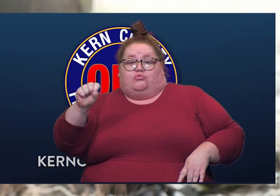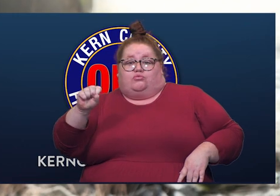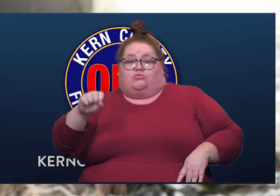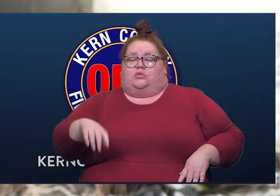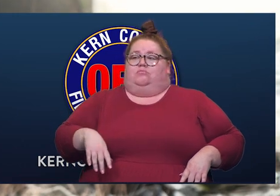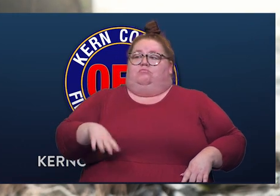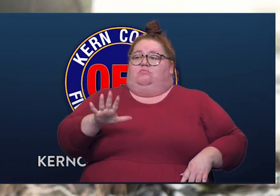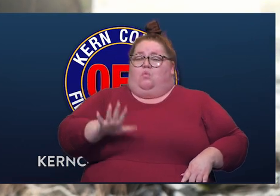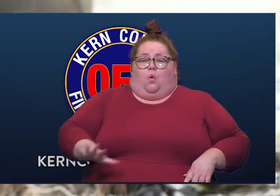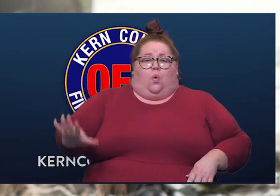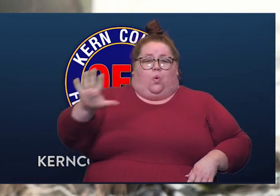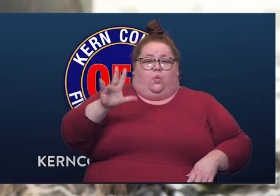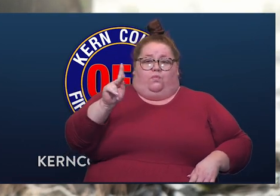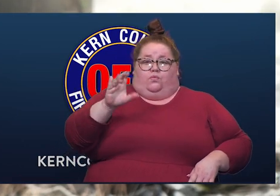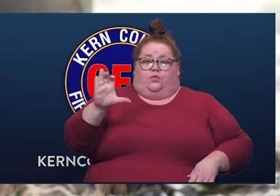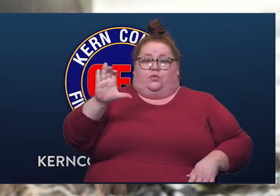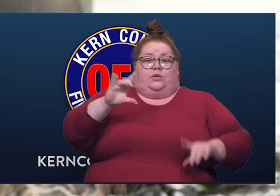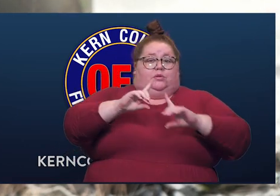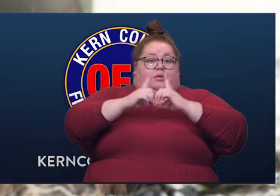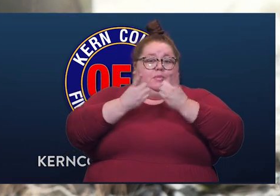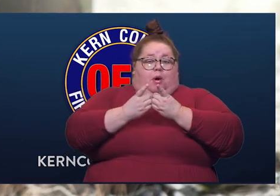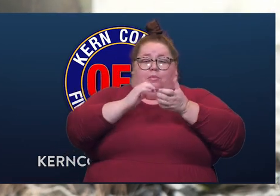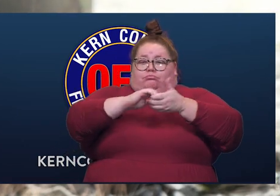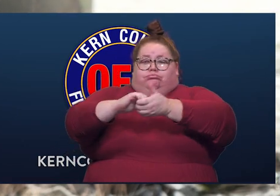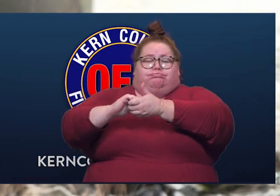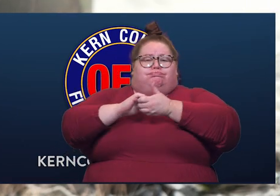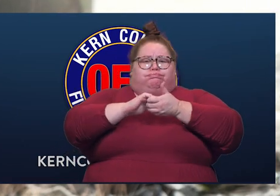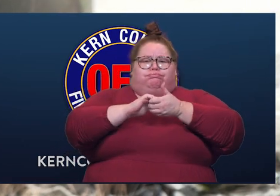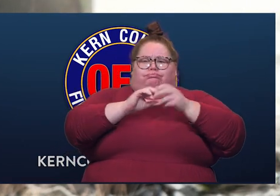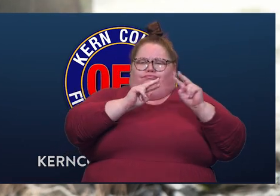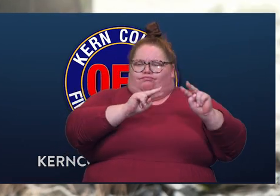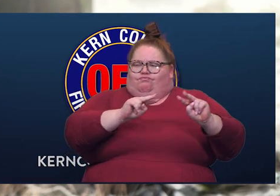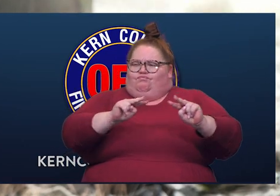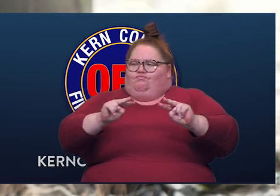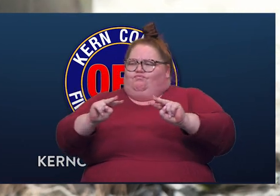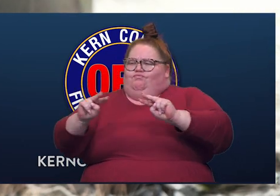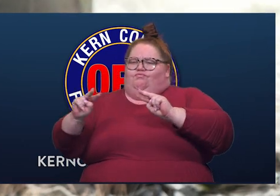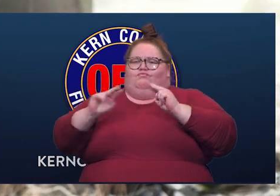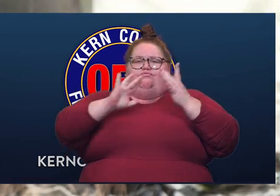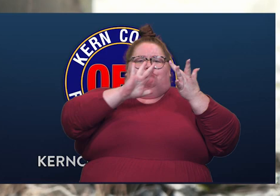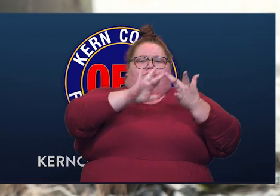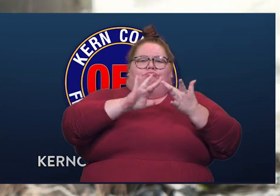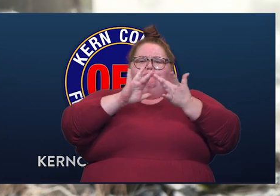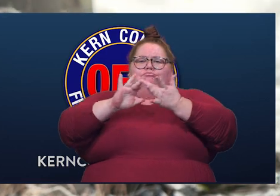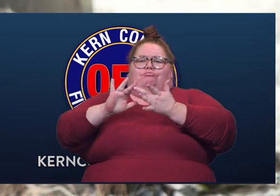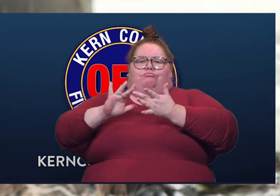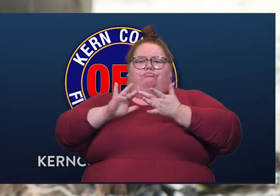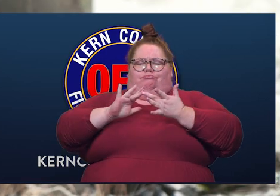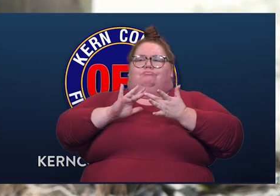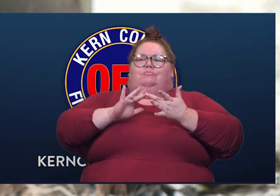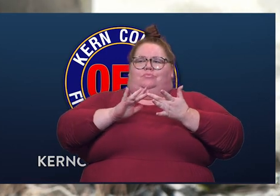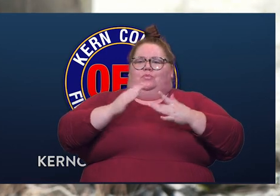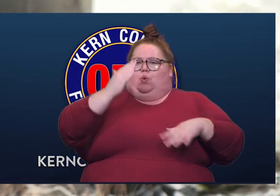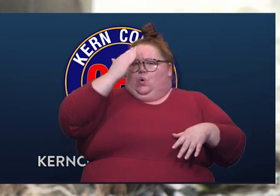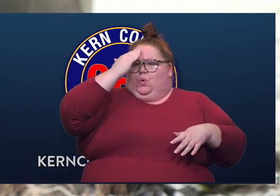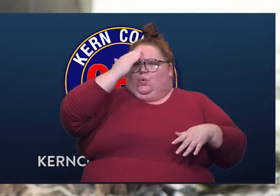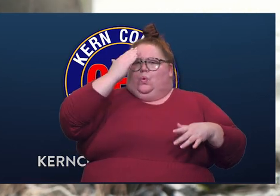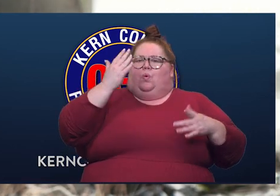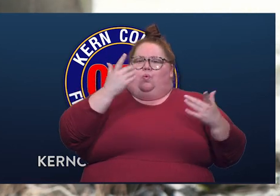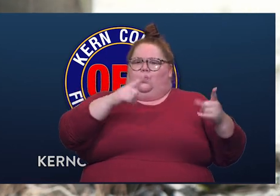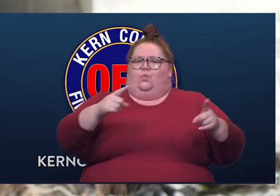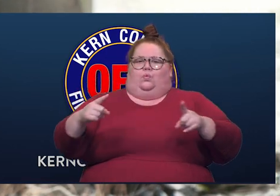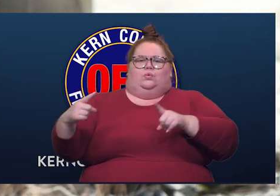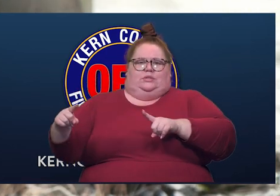all of the Kern County departments, all monitoring, keeping those close contacts with all those agencies through our Emergency